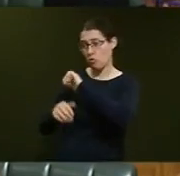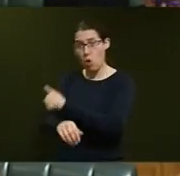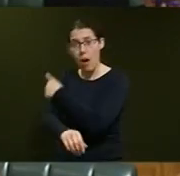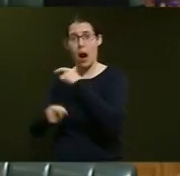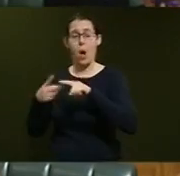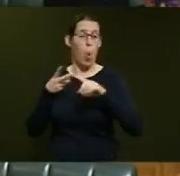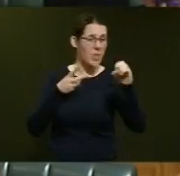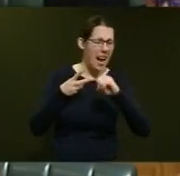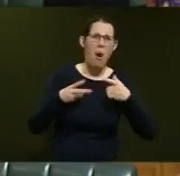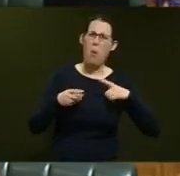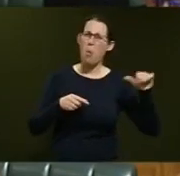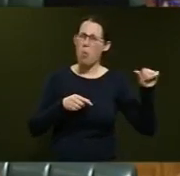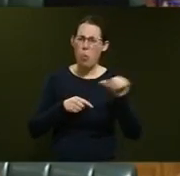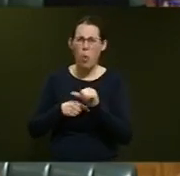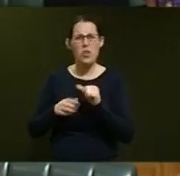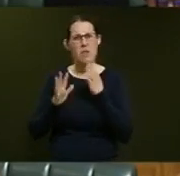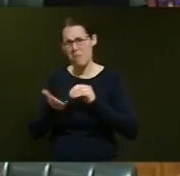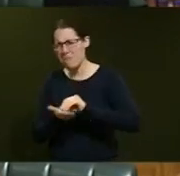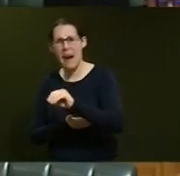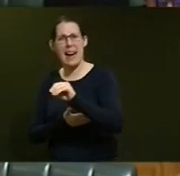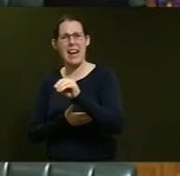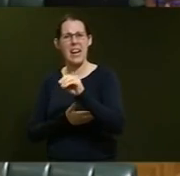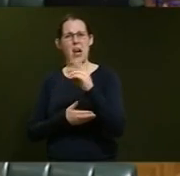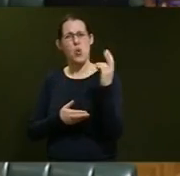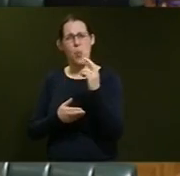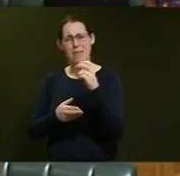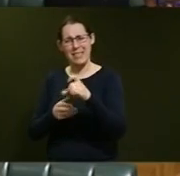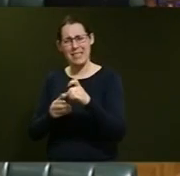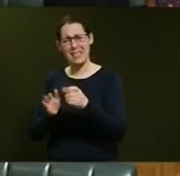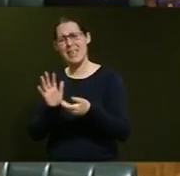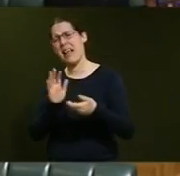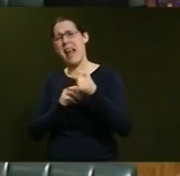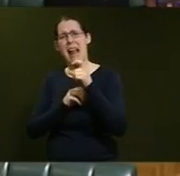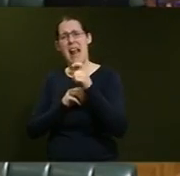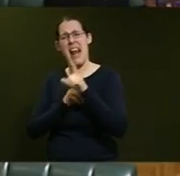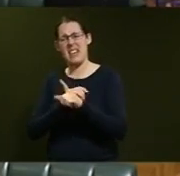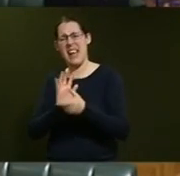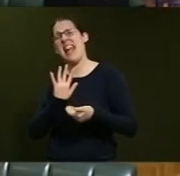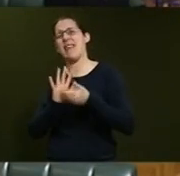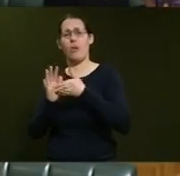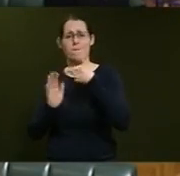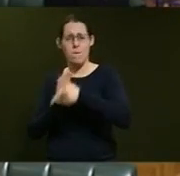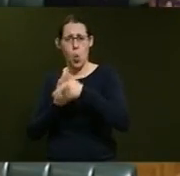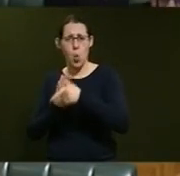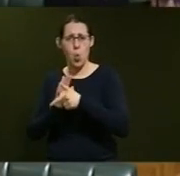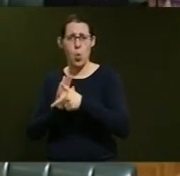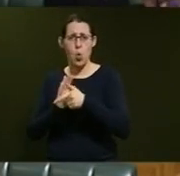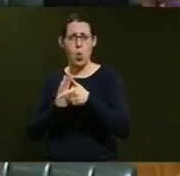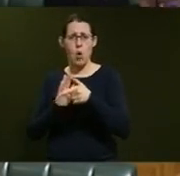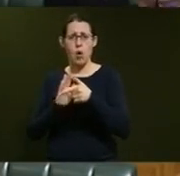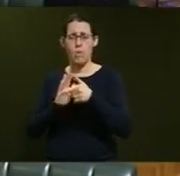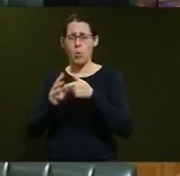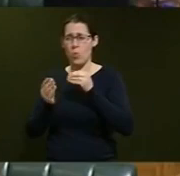cents a litre more in fuel taxes to fund Auckland trams when his Government won't commit to funding much-needed roads in those